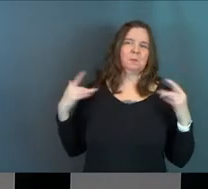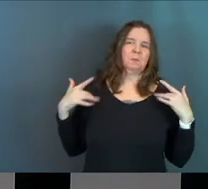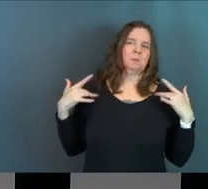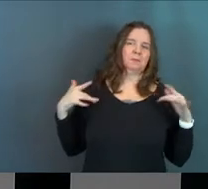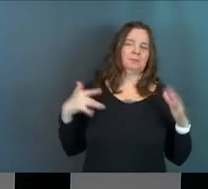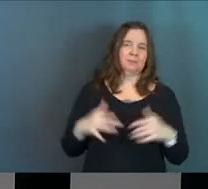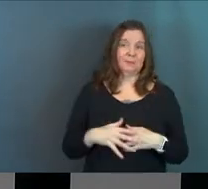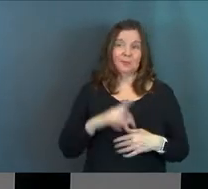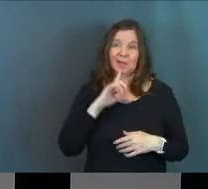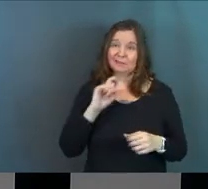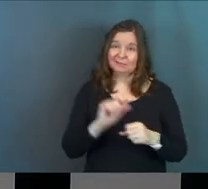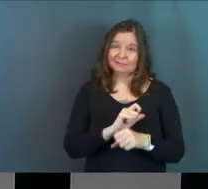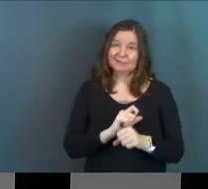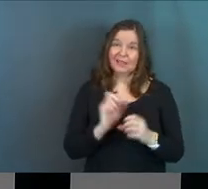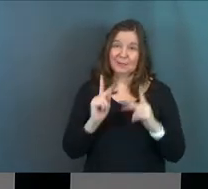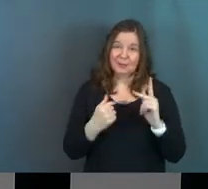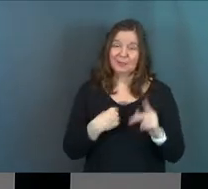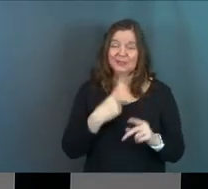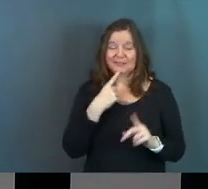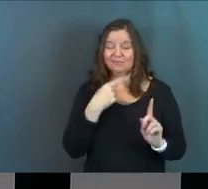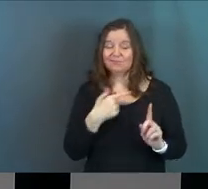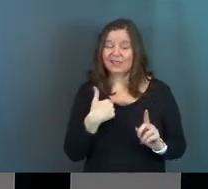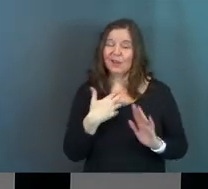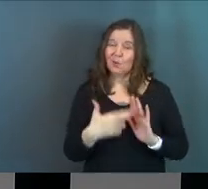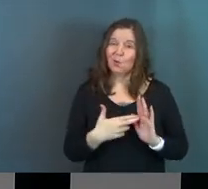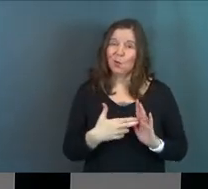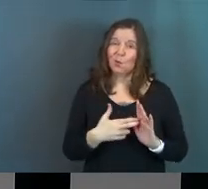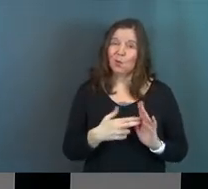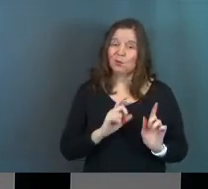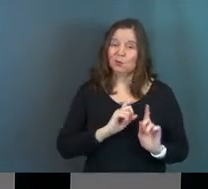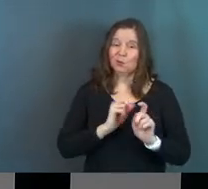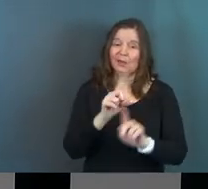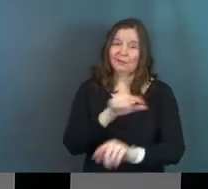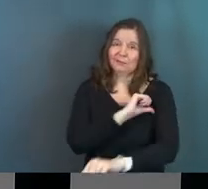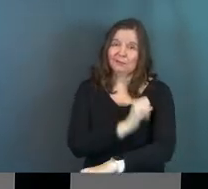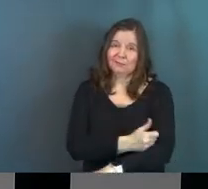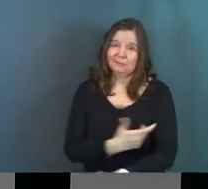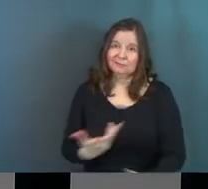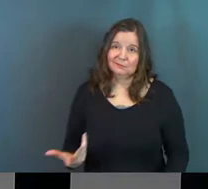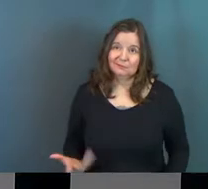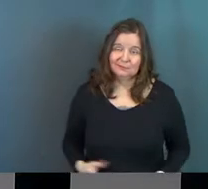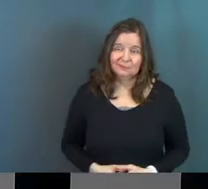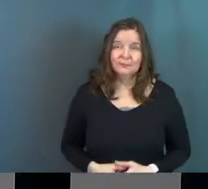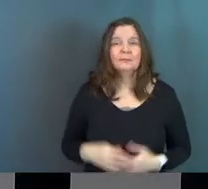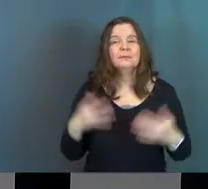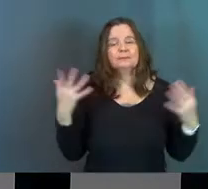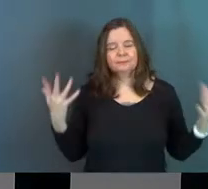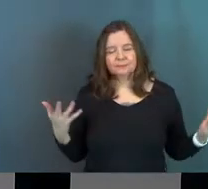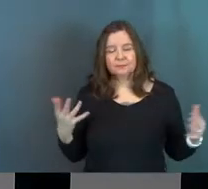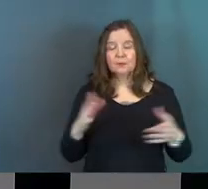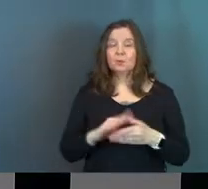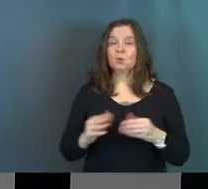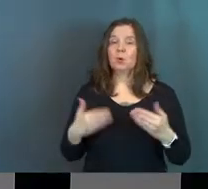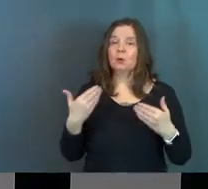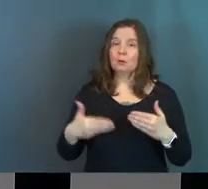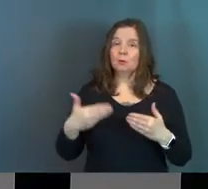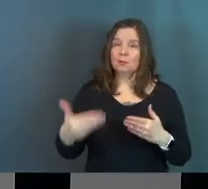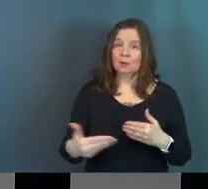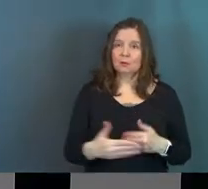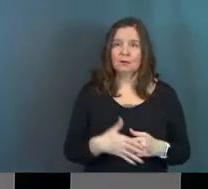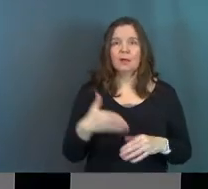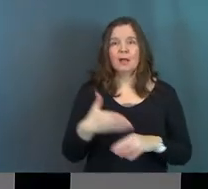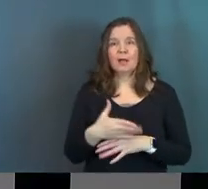do with it. But if, you know, a lot of people would say Pilate had a big role to play and what happened next to Jesus. Right. So the story goes on